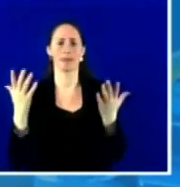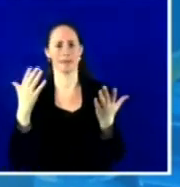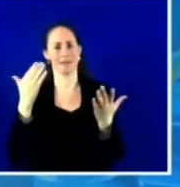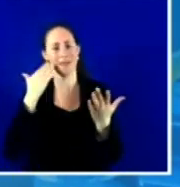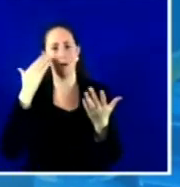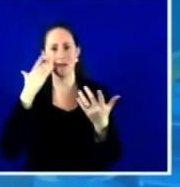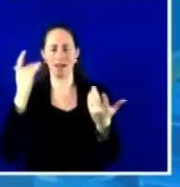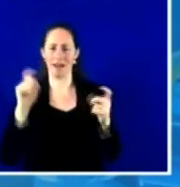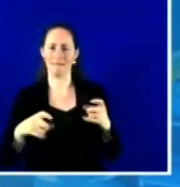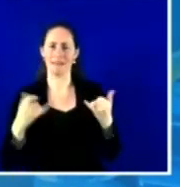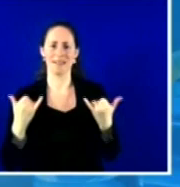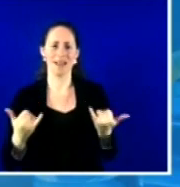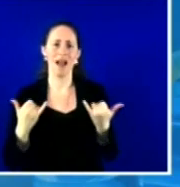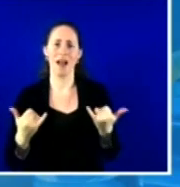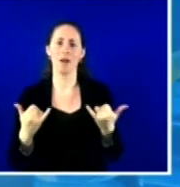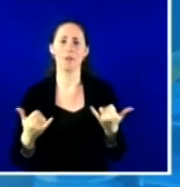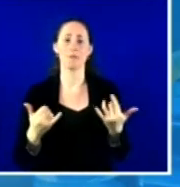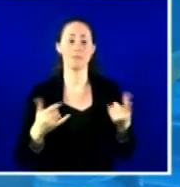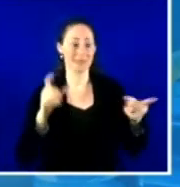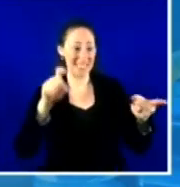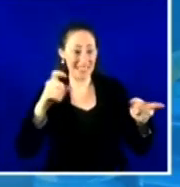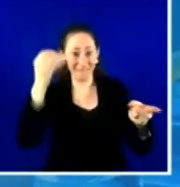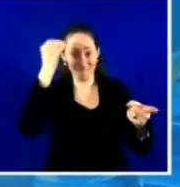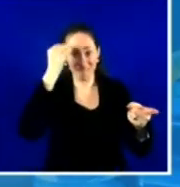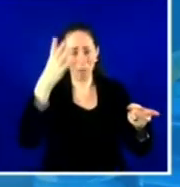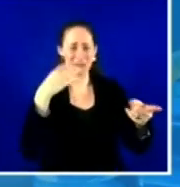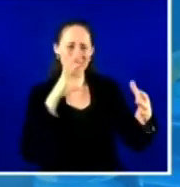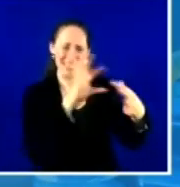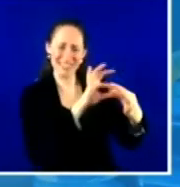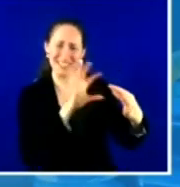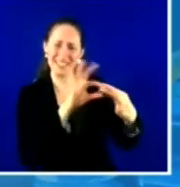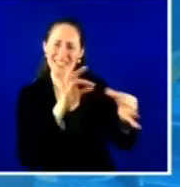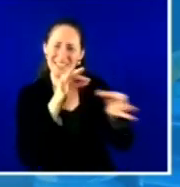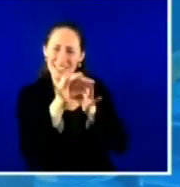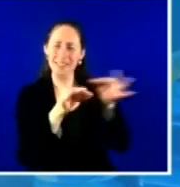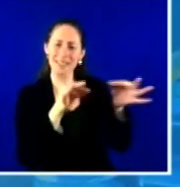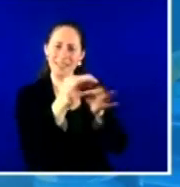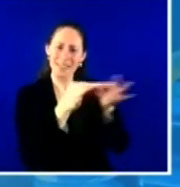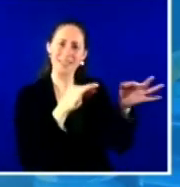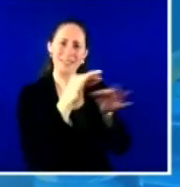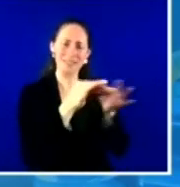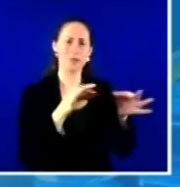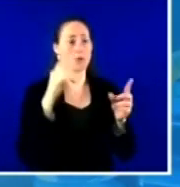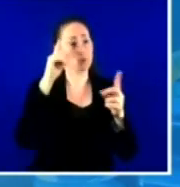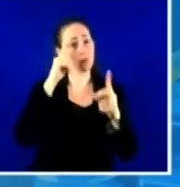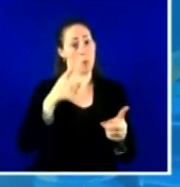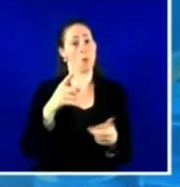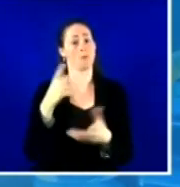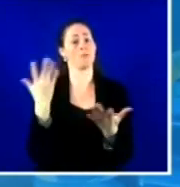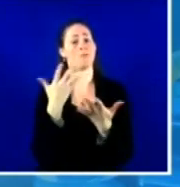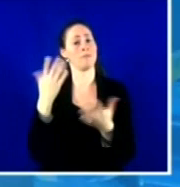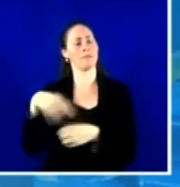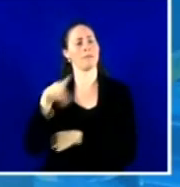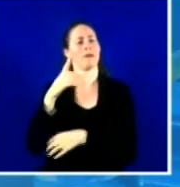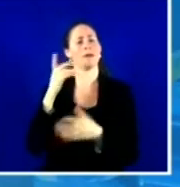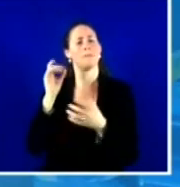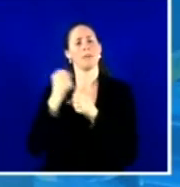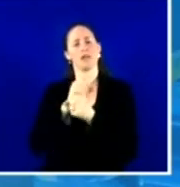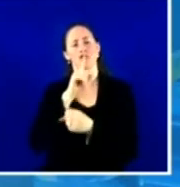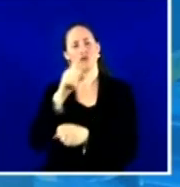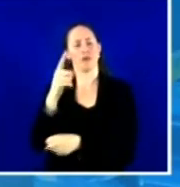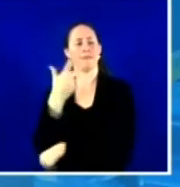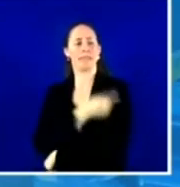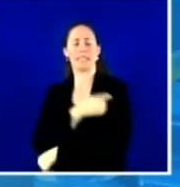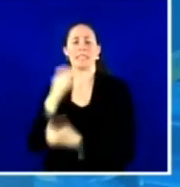information, as well as making sure vaccination is just easy, easy, easy and convenient. And identifying and removing